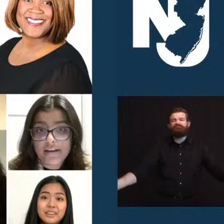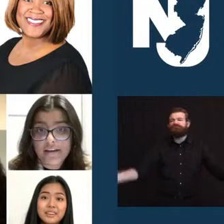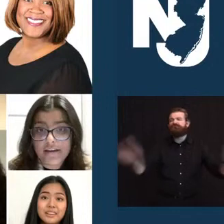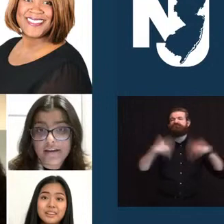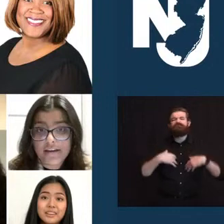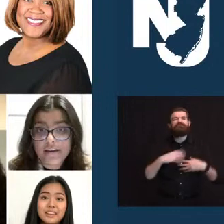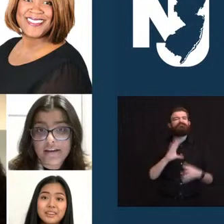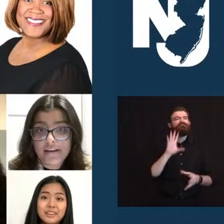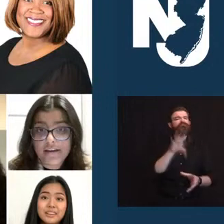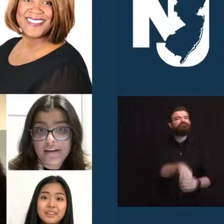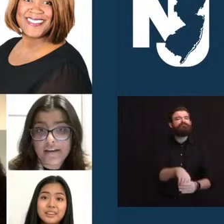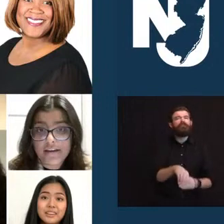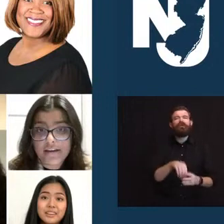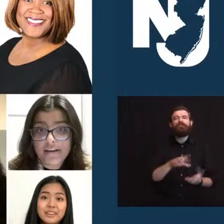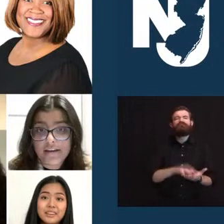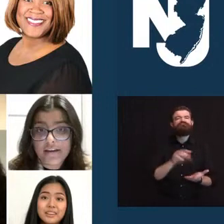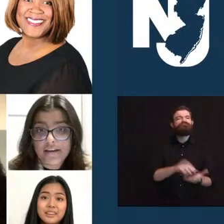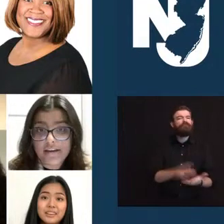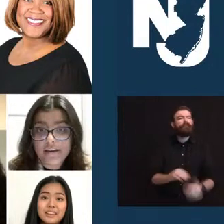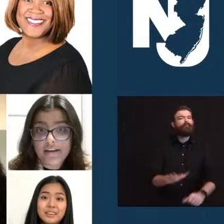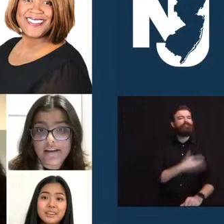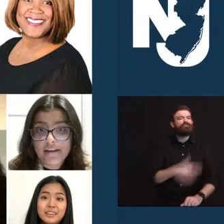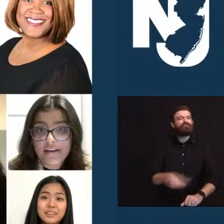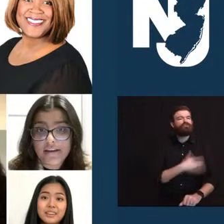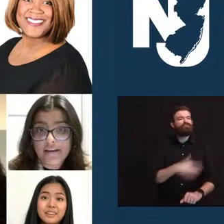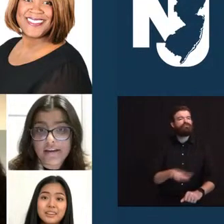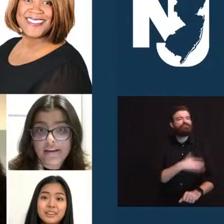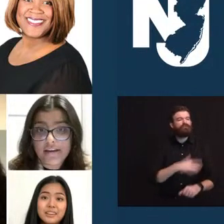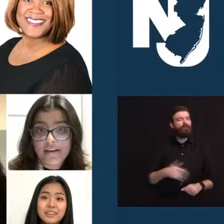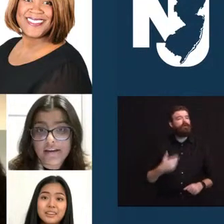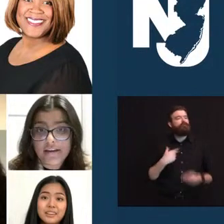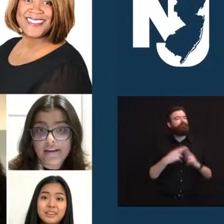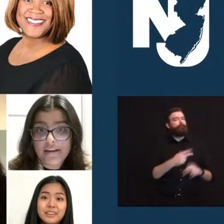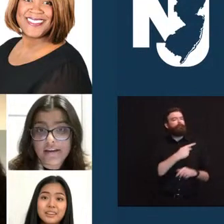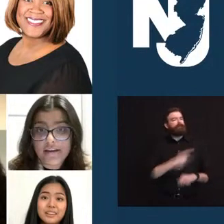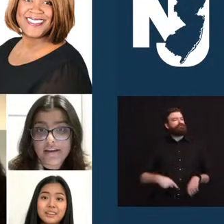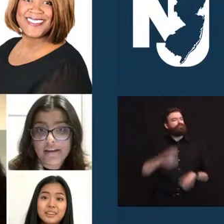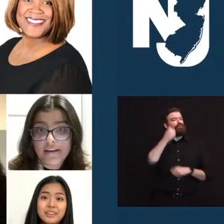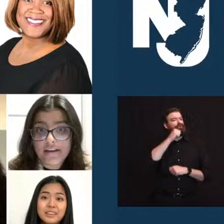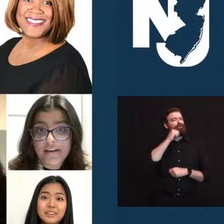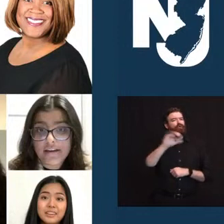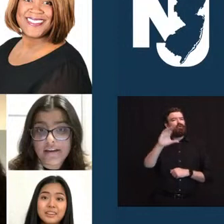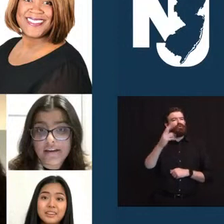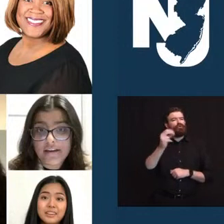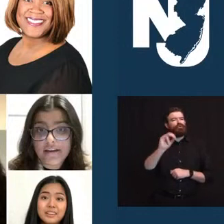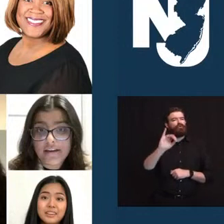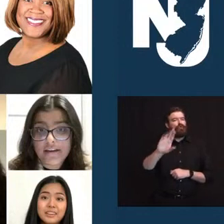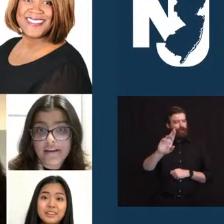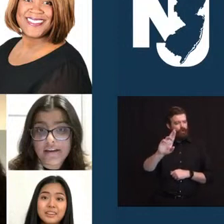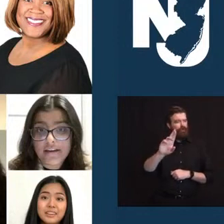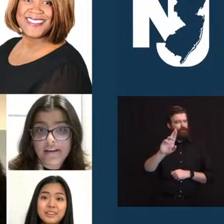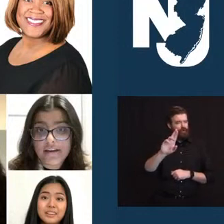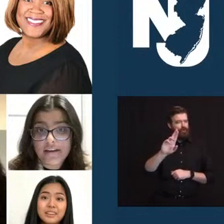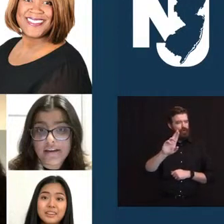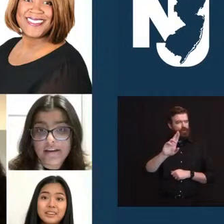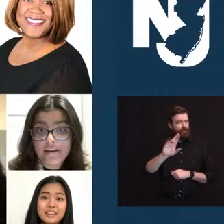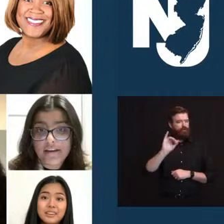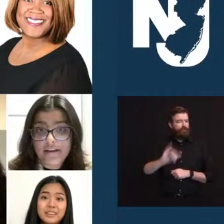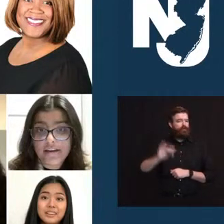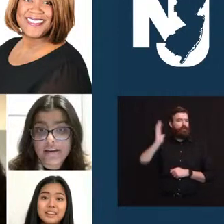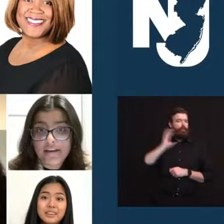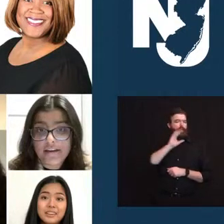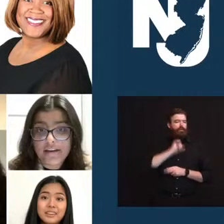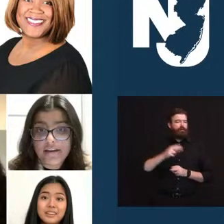Choir. Over the years, Westrick has become one of Central Jersey's premier performance and training choirs for girls and boys and